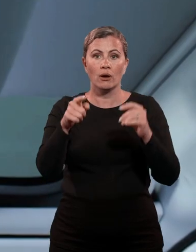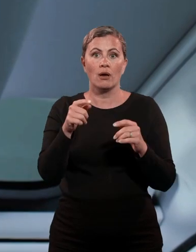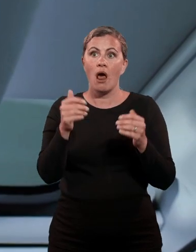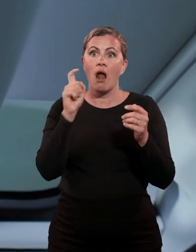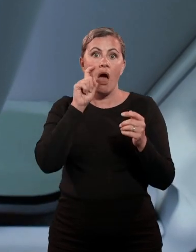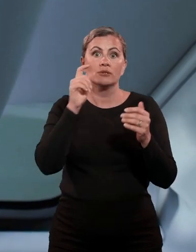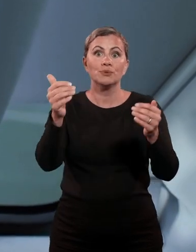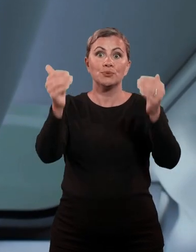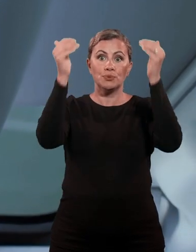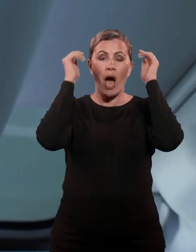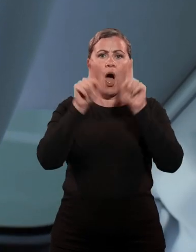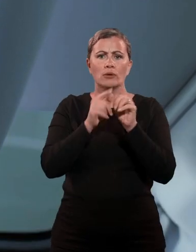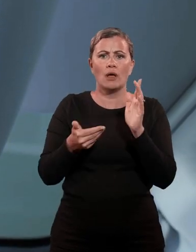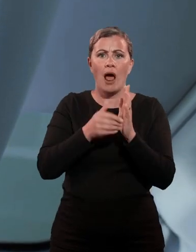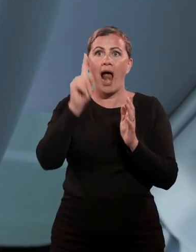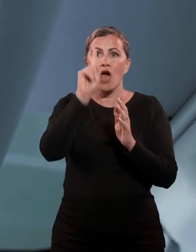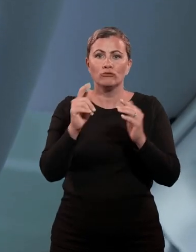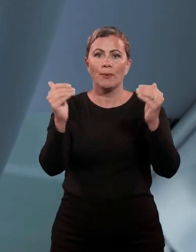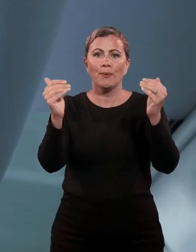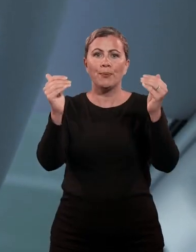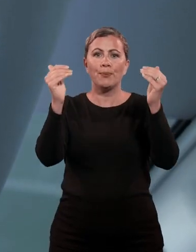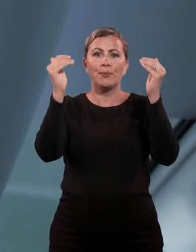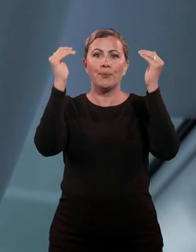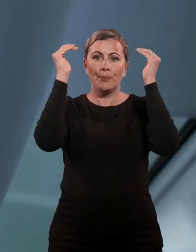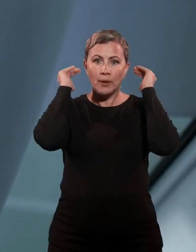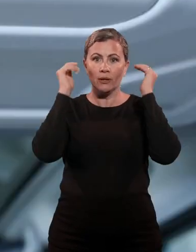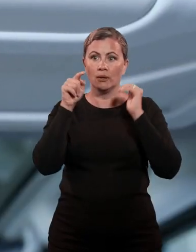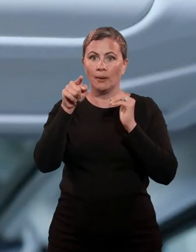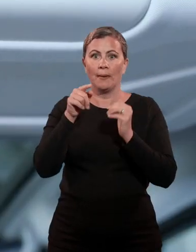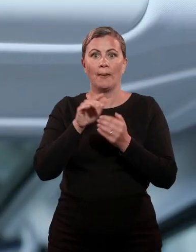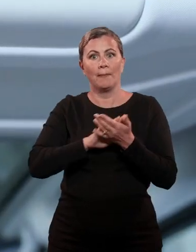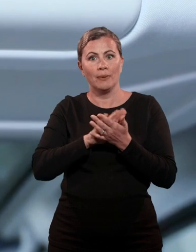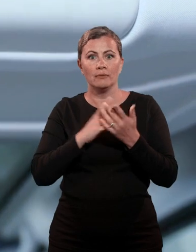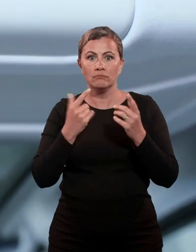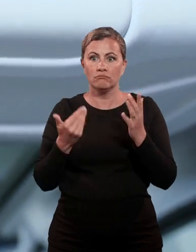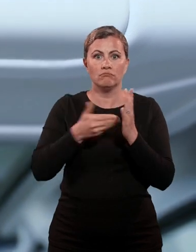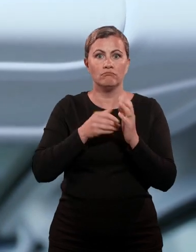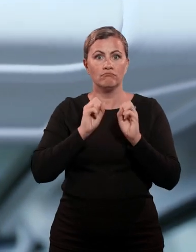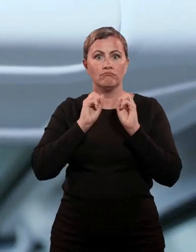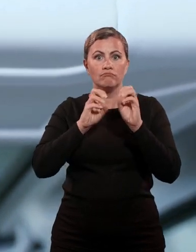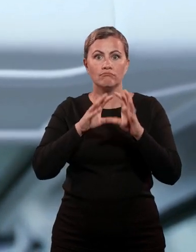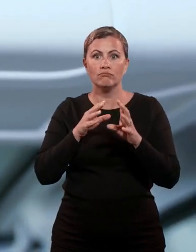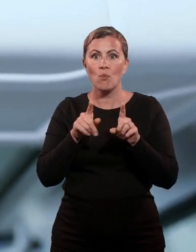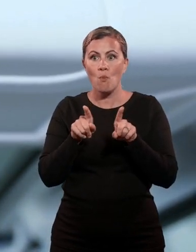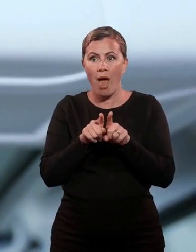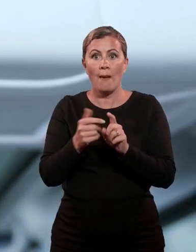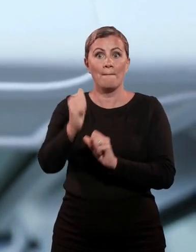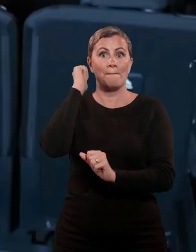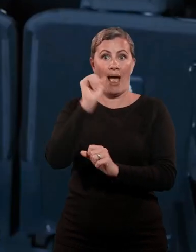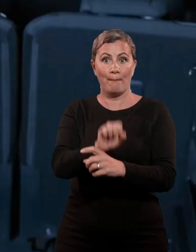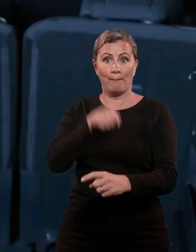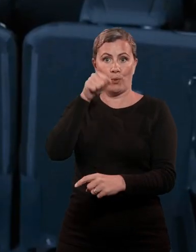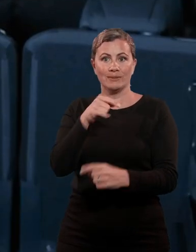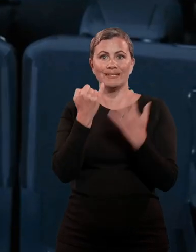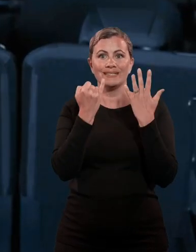which not only features a panoramic glass roof with electric interior blind, but also comes with a mid and 60 litre rear